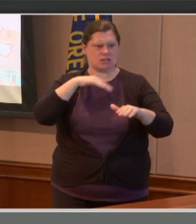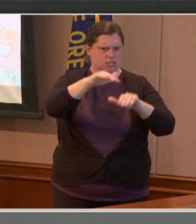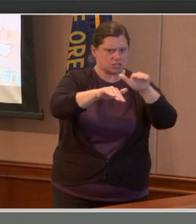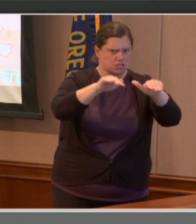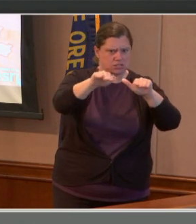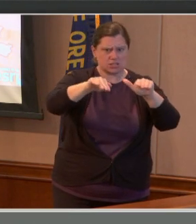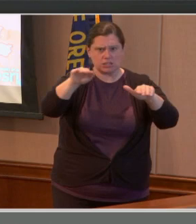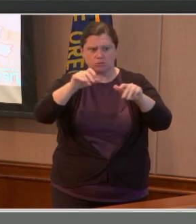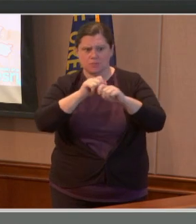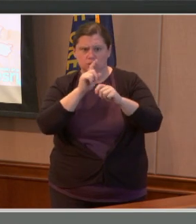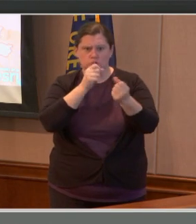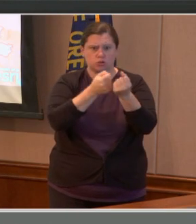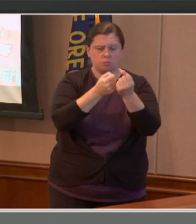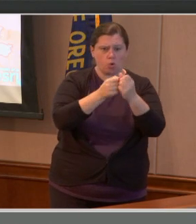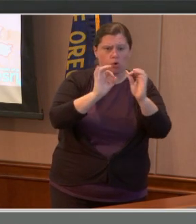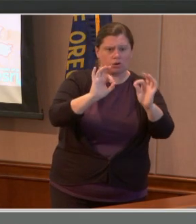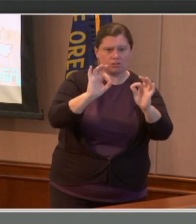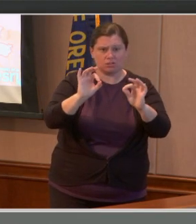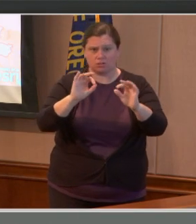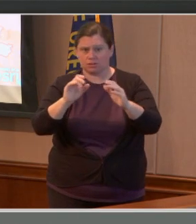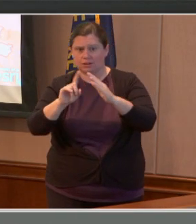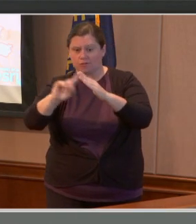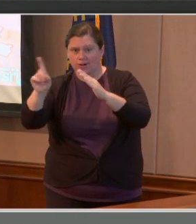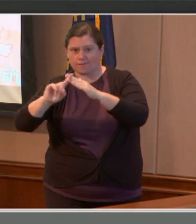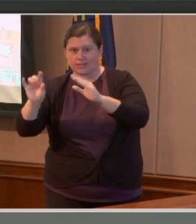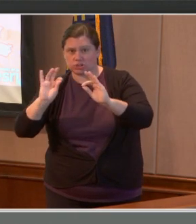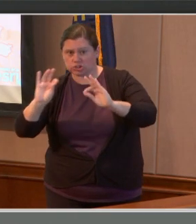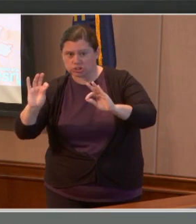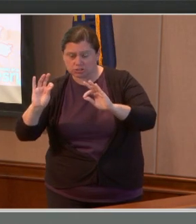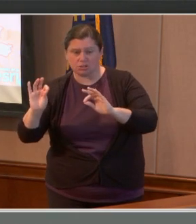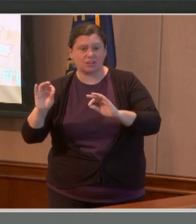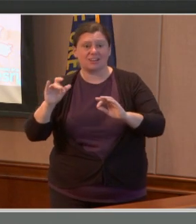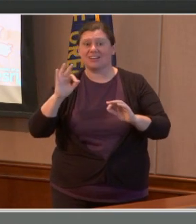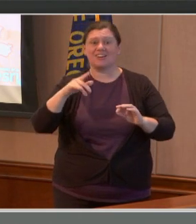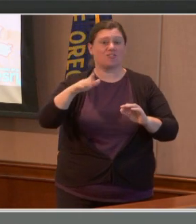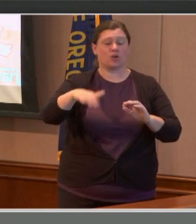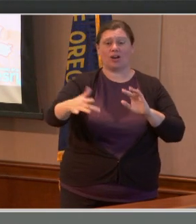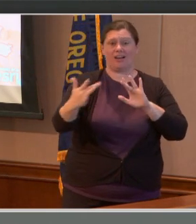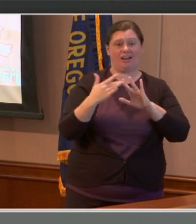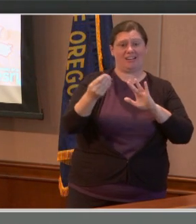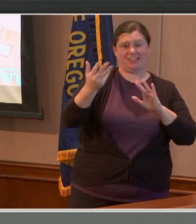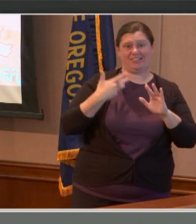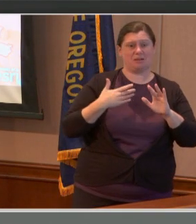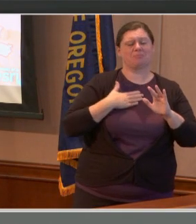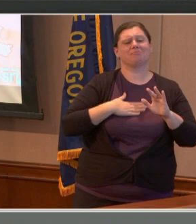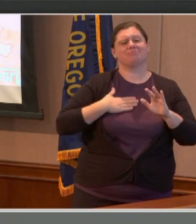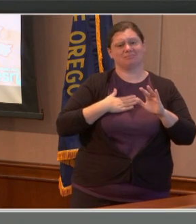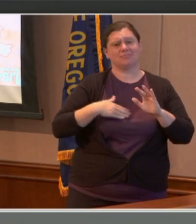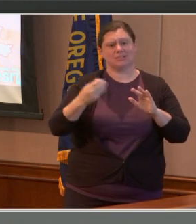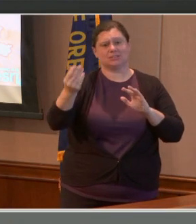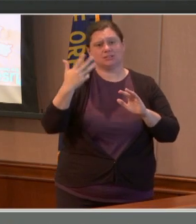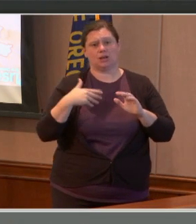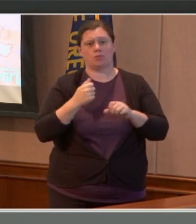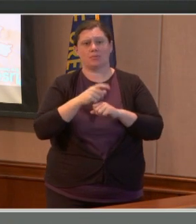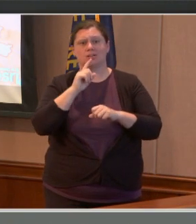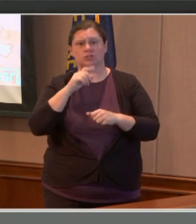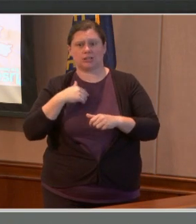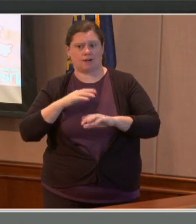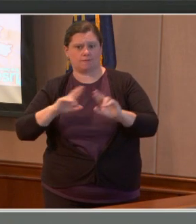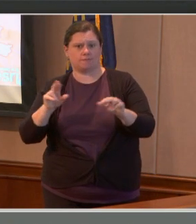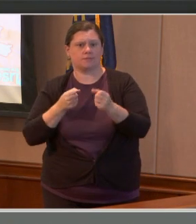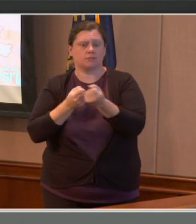safely. If you haven't gotten in touch with us yet, please do so. We want to be able to pride you with guidance on what you can do to continue to keep yourself